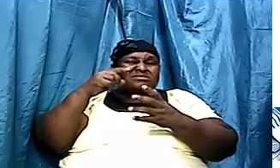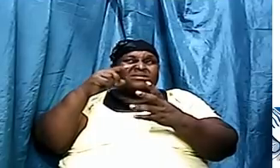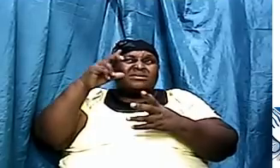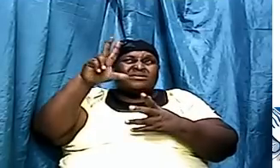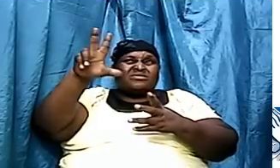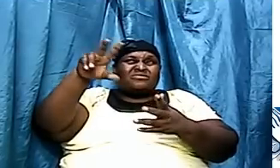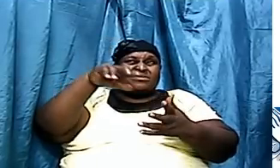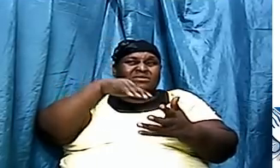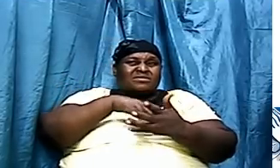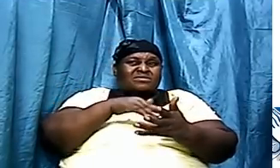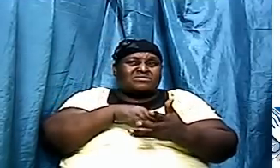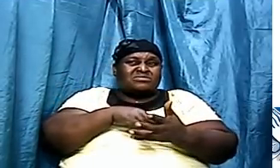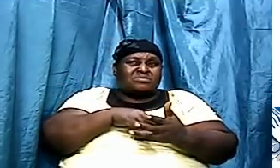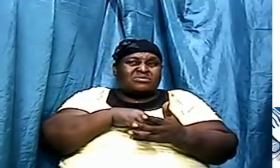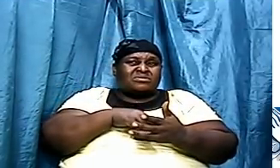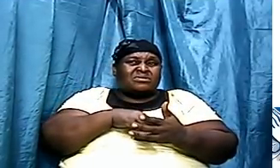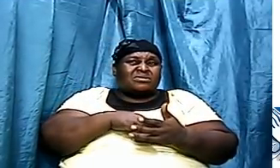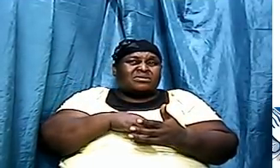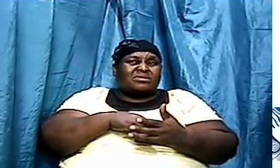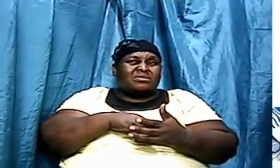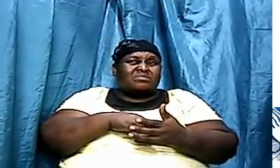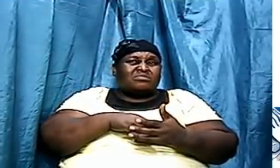But look what God said to Jeremiah.